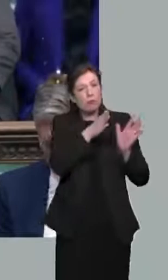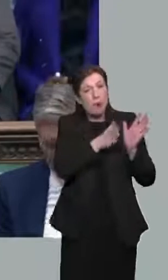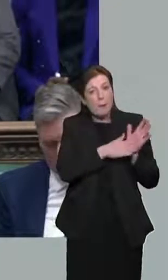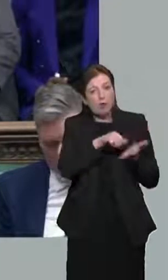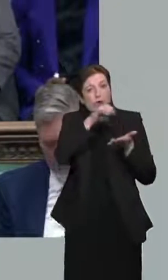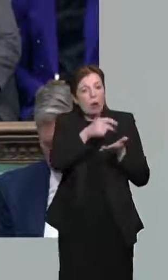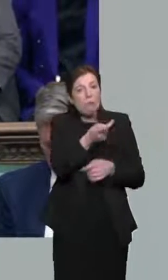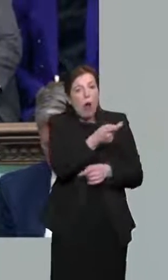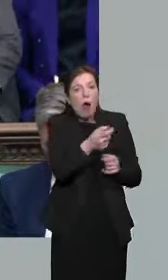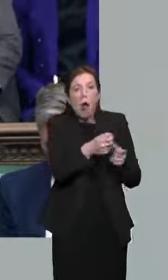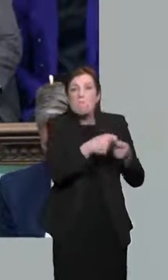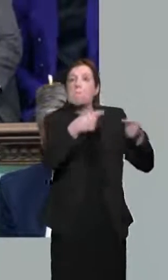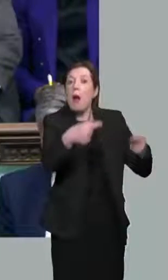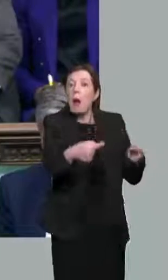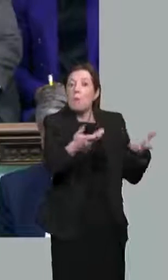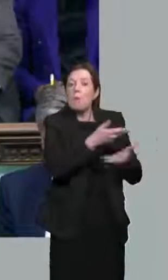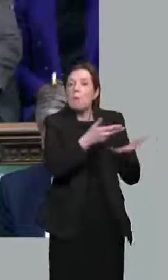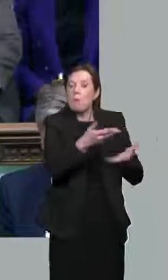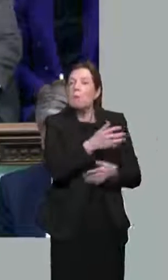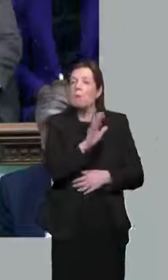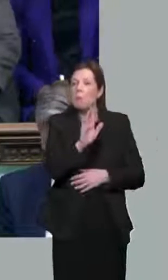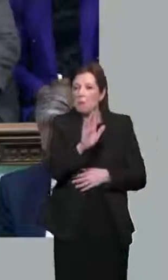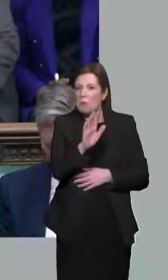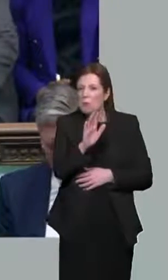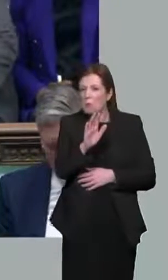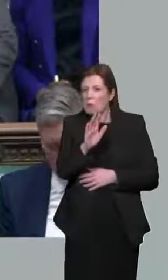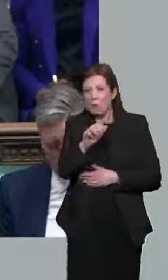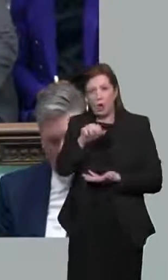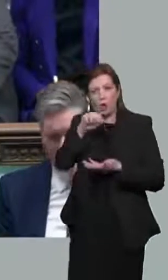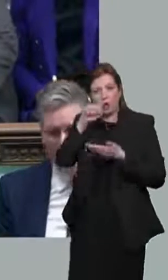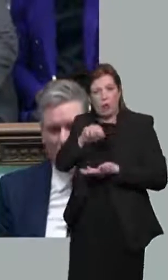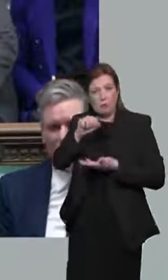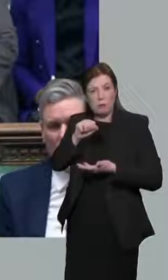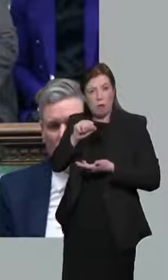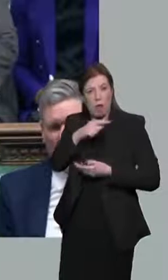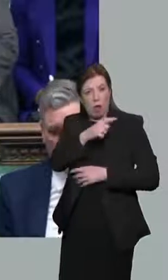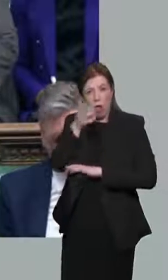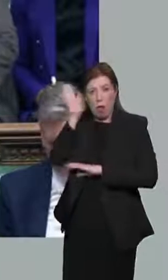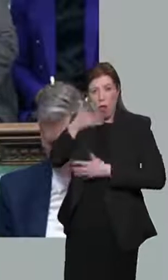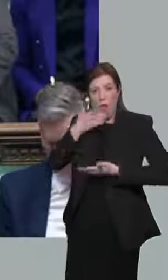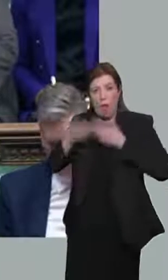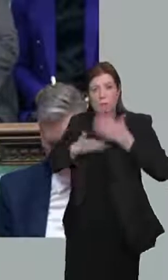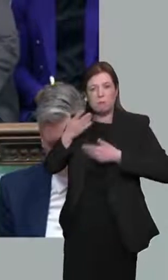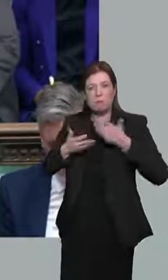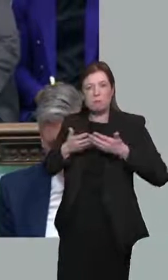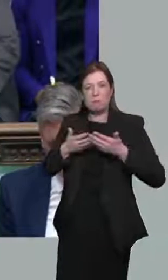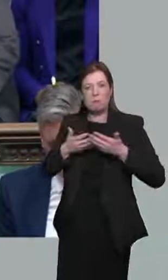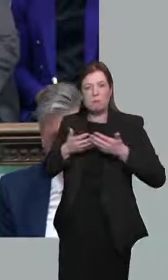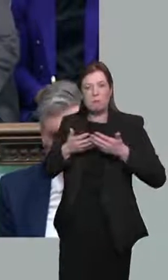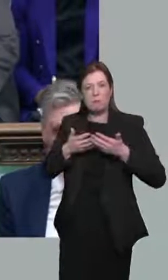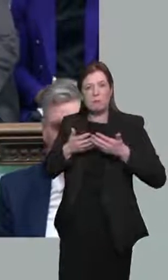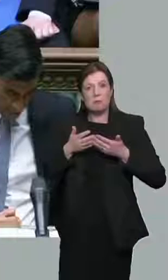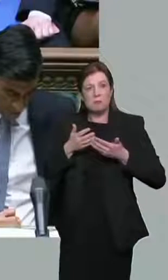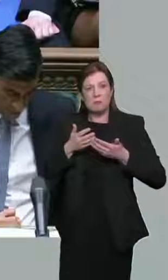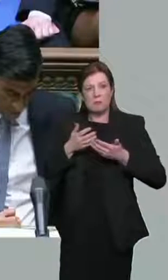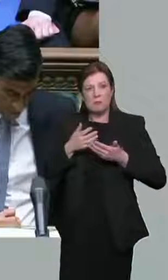disagree with each other. But the centrepiece of the statement that the Chancellor has delivered today is based on a disagreement with